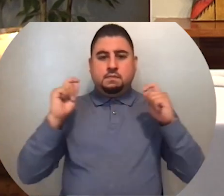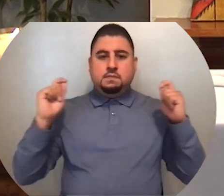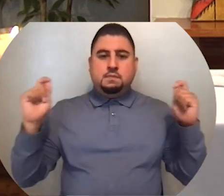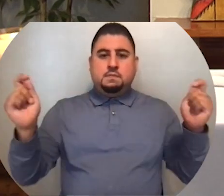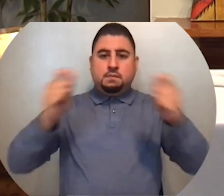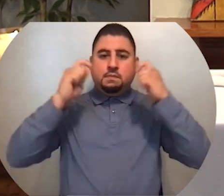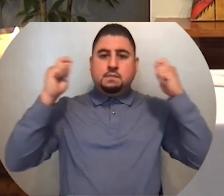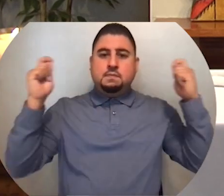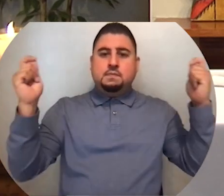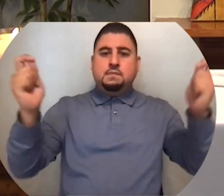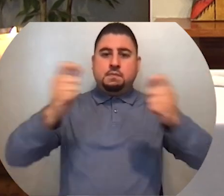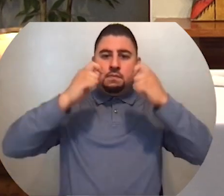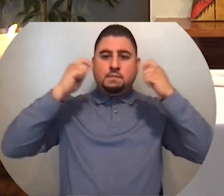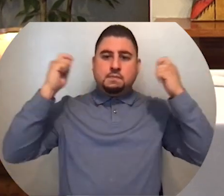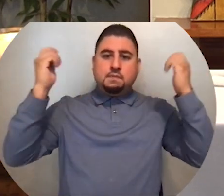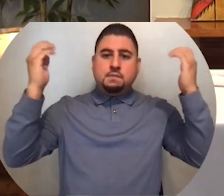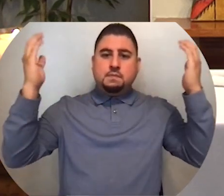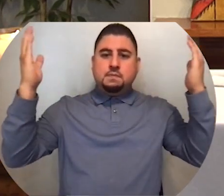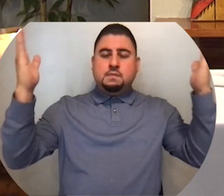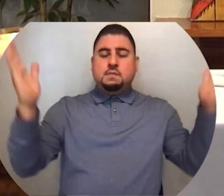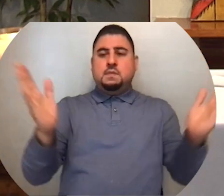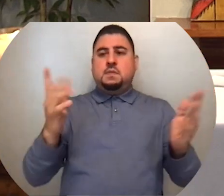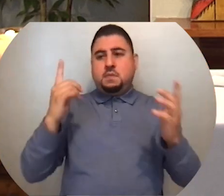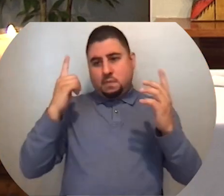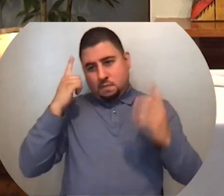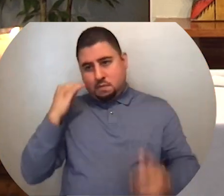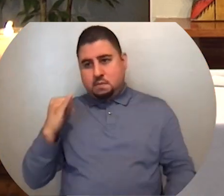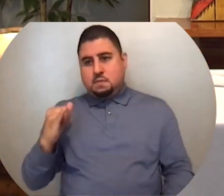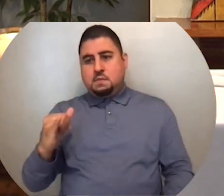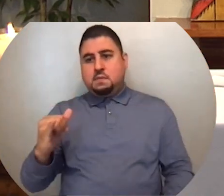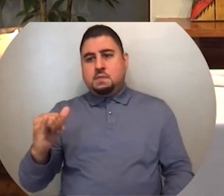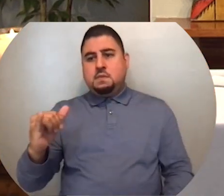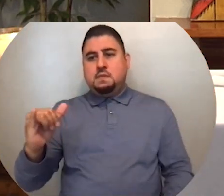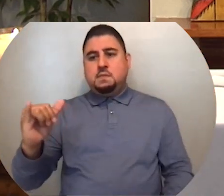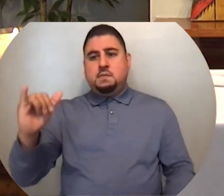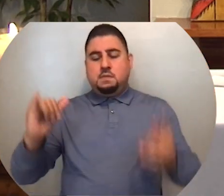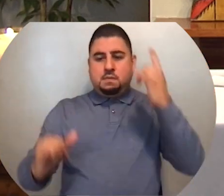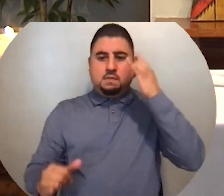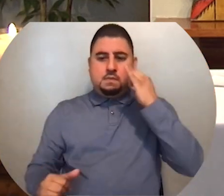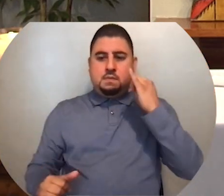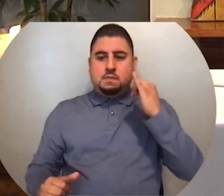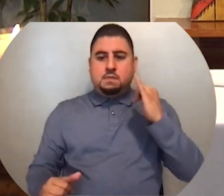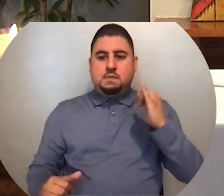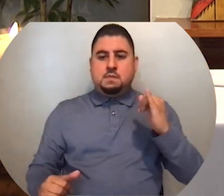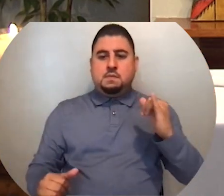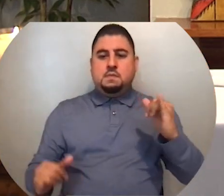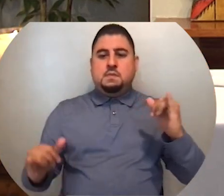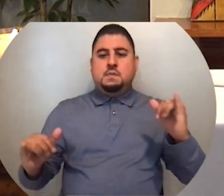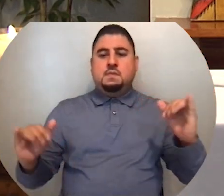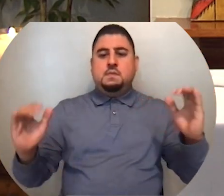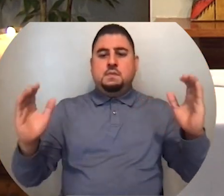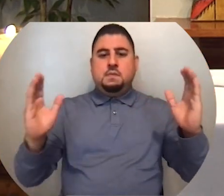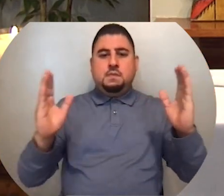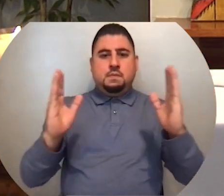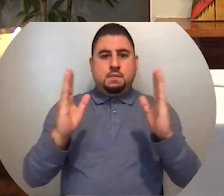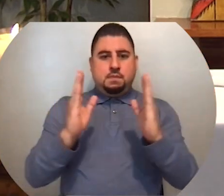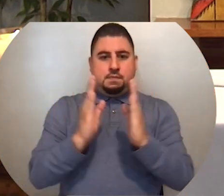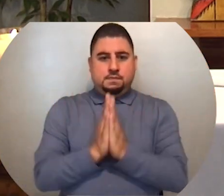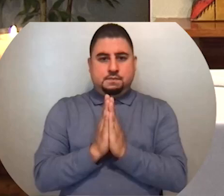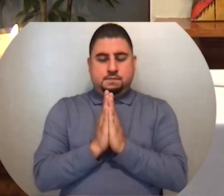Alleluia. Forever and ever. Amen.